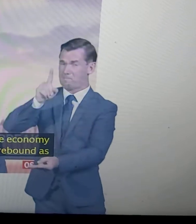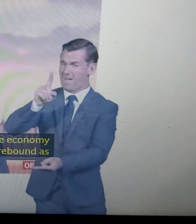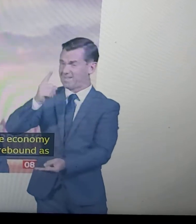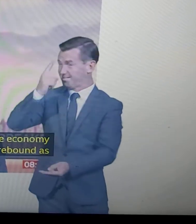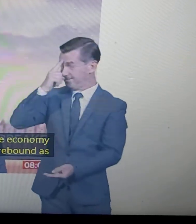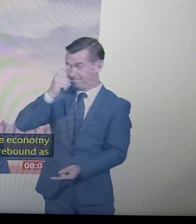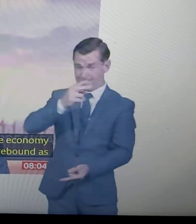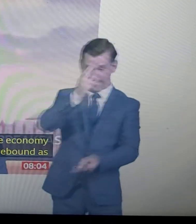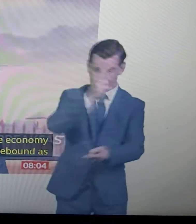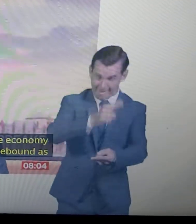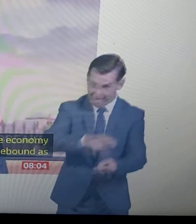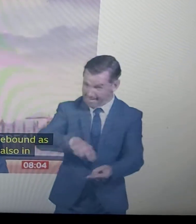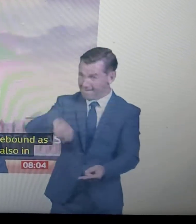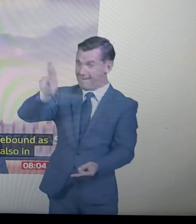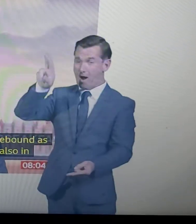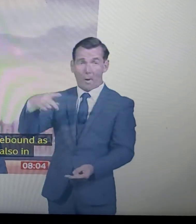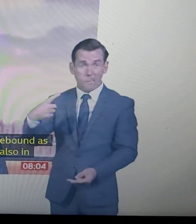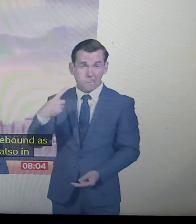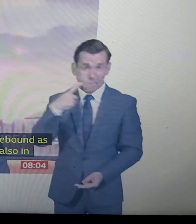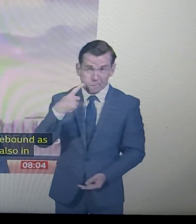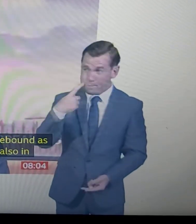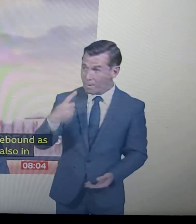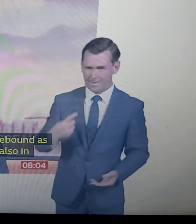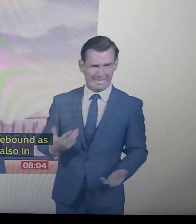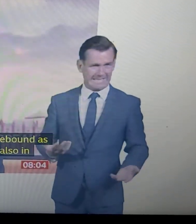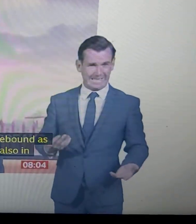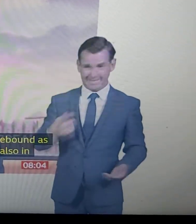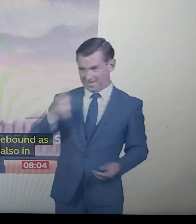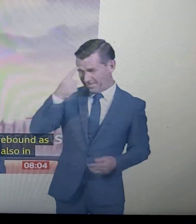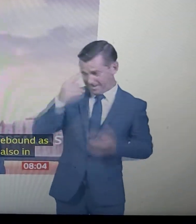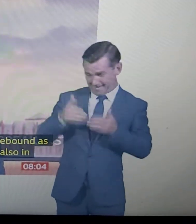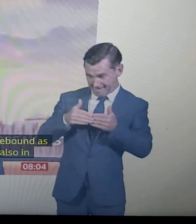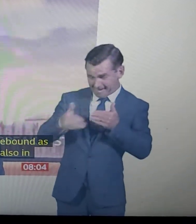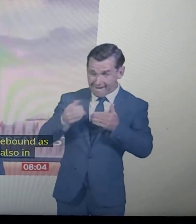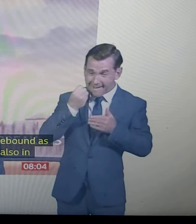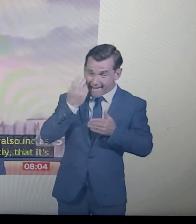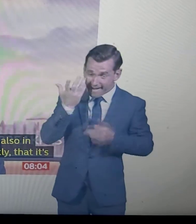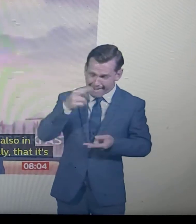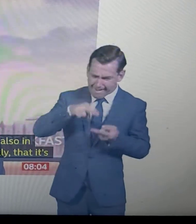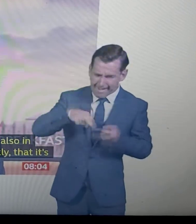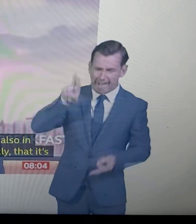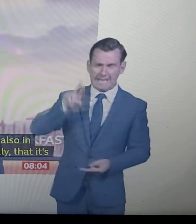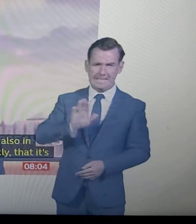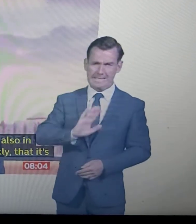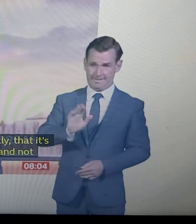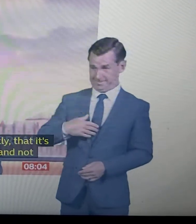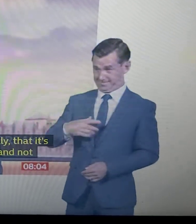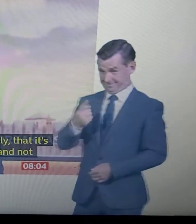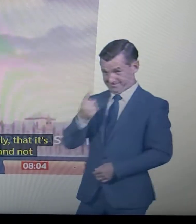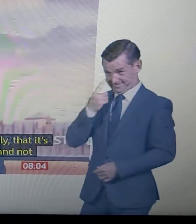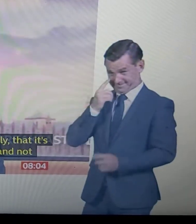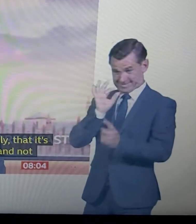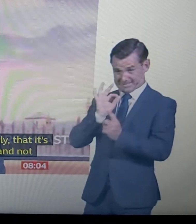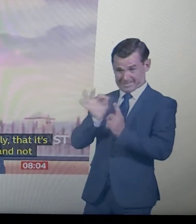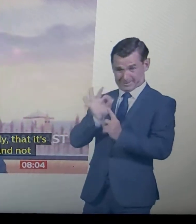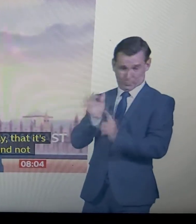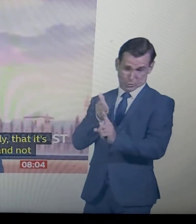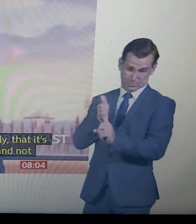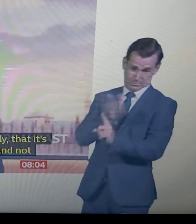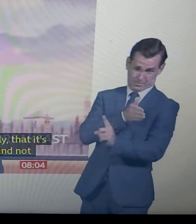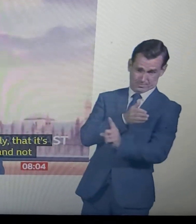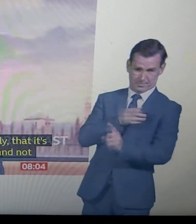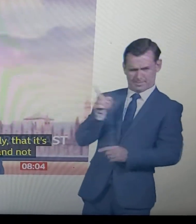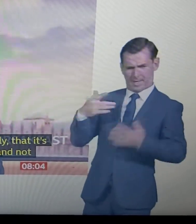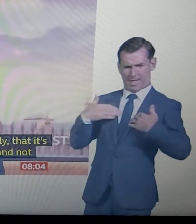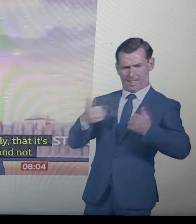be easy and it's not necessarily going to be quick. Have a listen to the health minister, Edward Argar, who was on breakfast about half